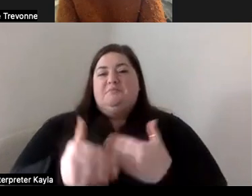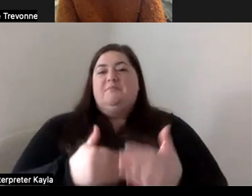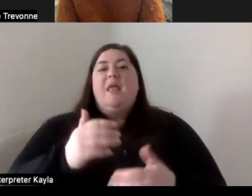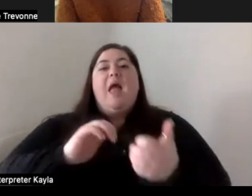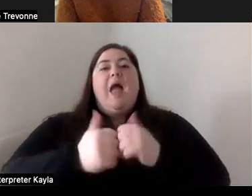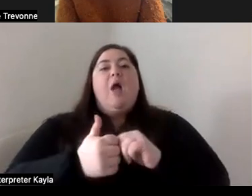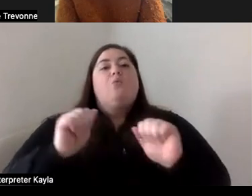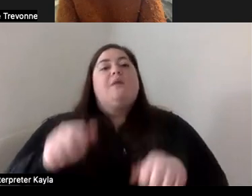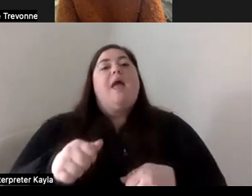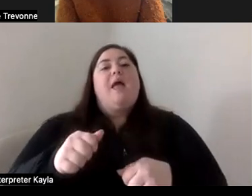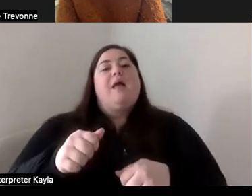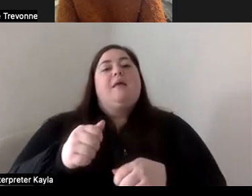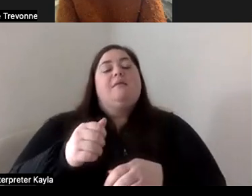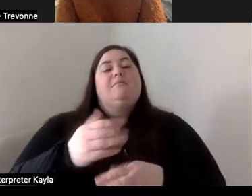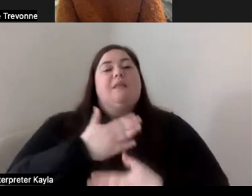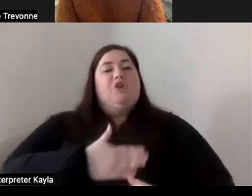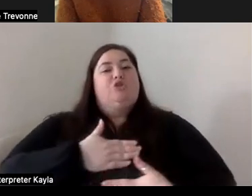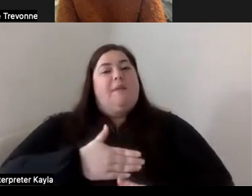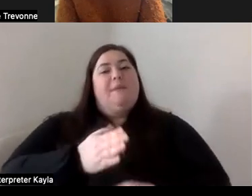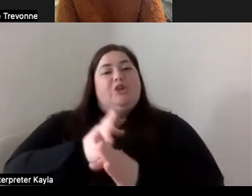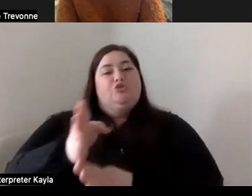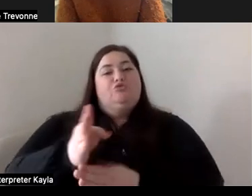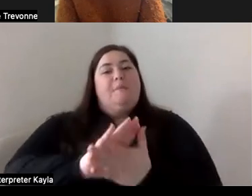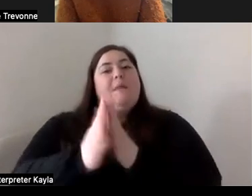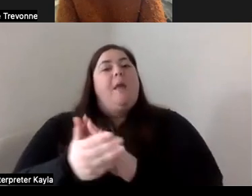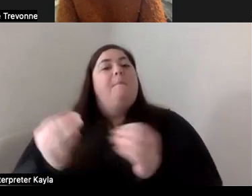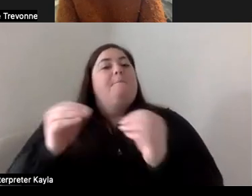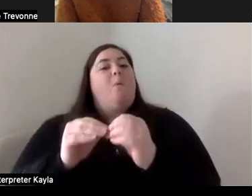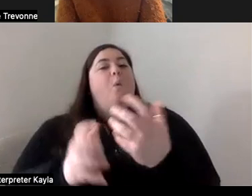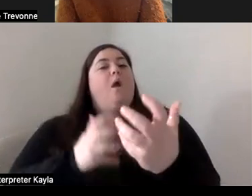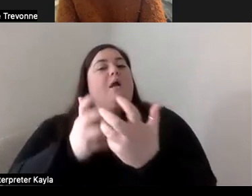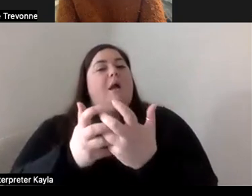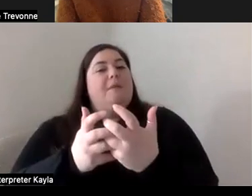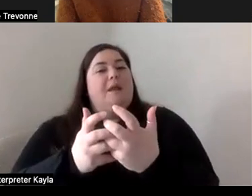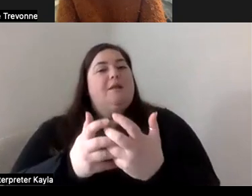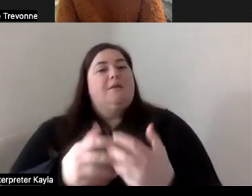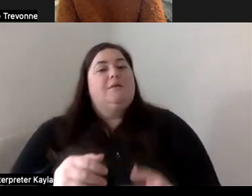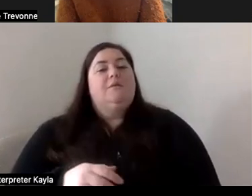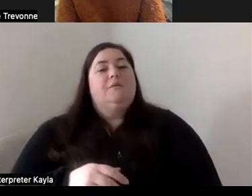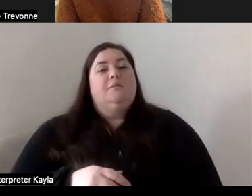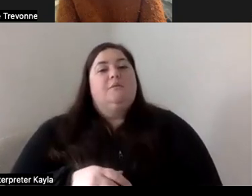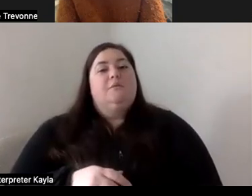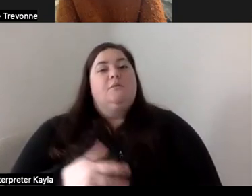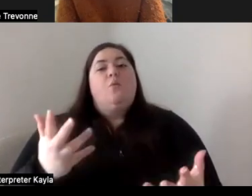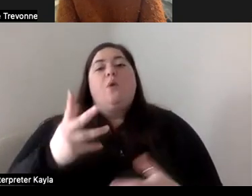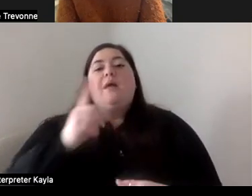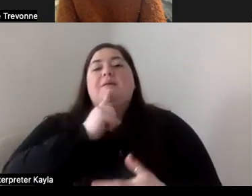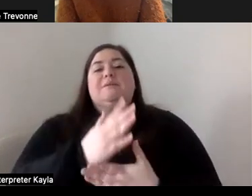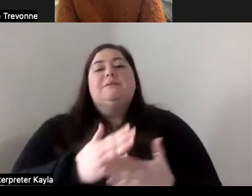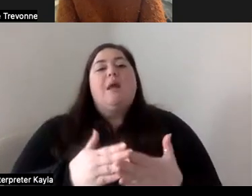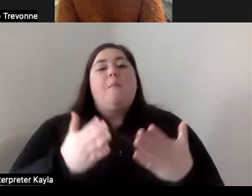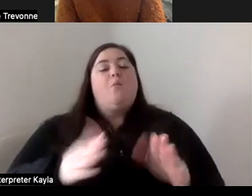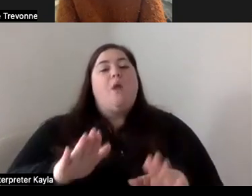be more accommodating and more accessible to disabled creatives? Um, what are some ways that you